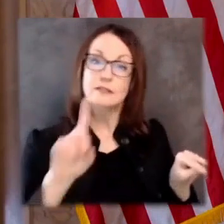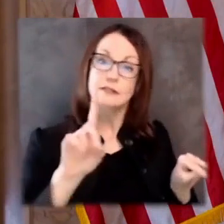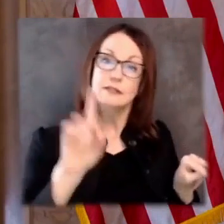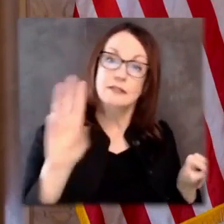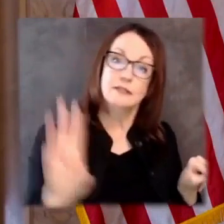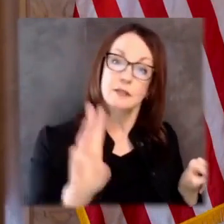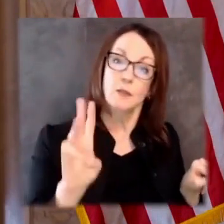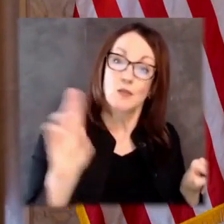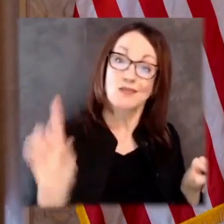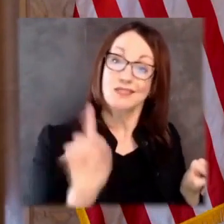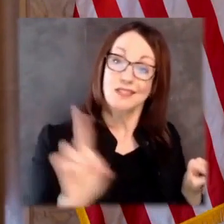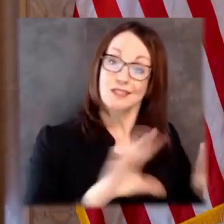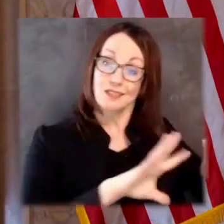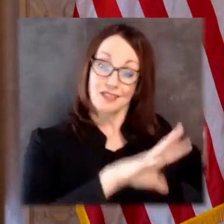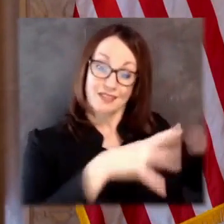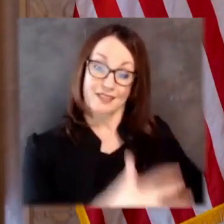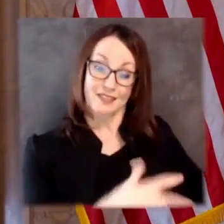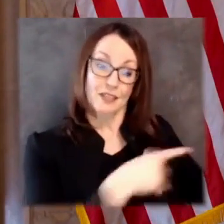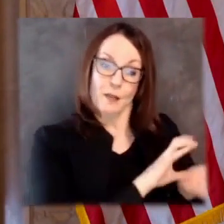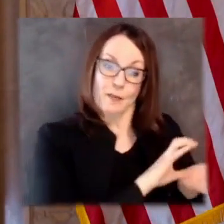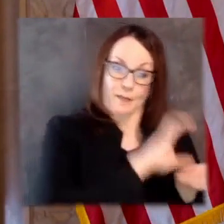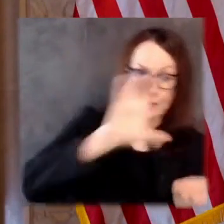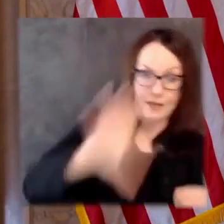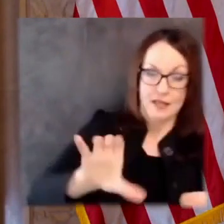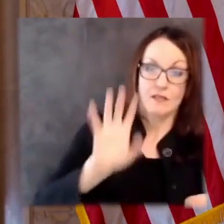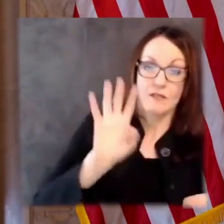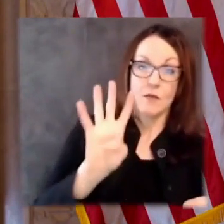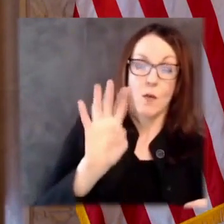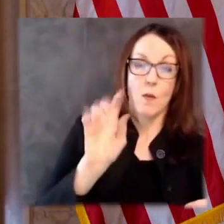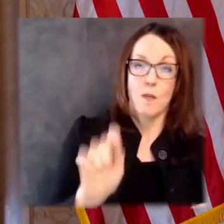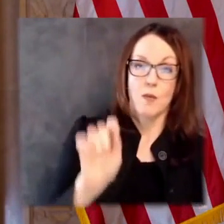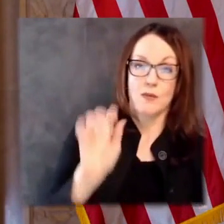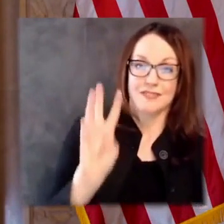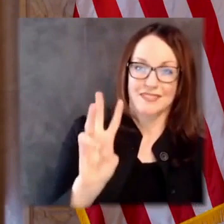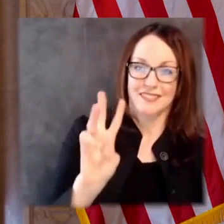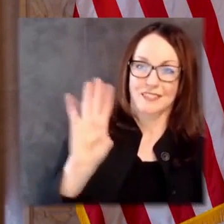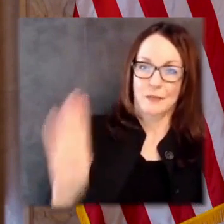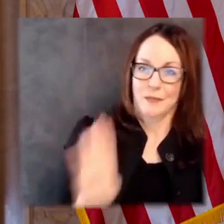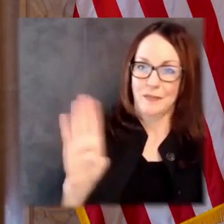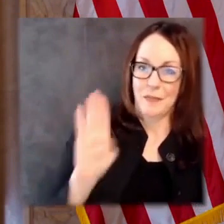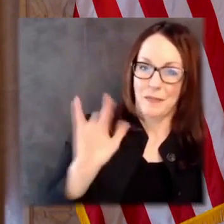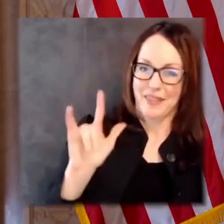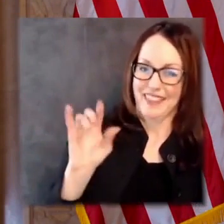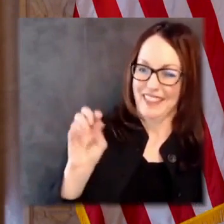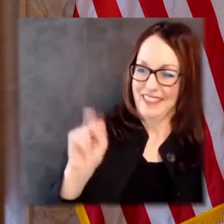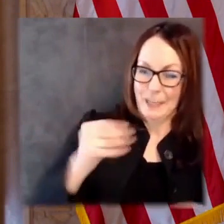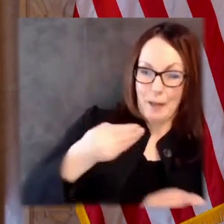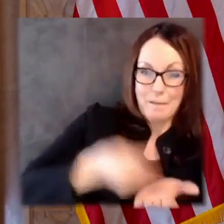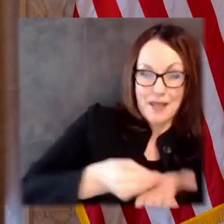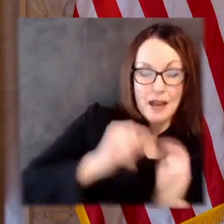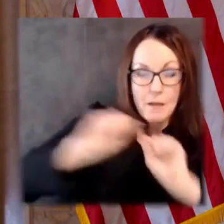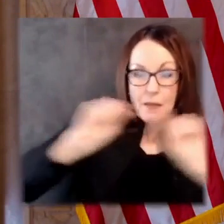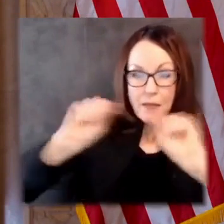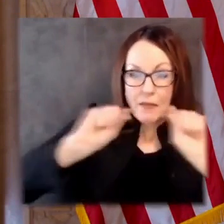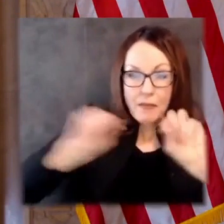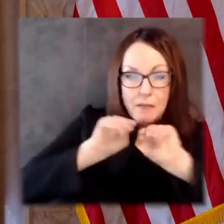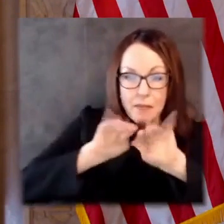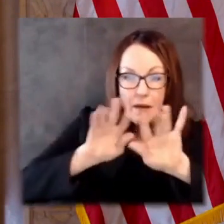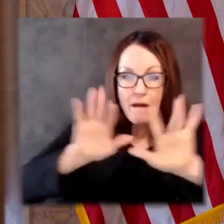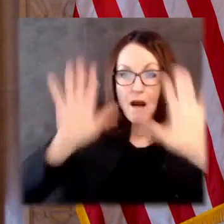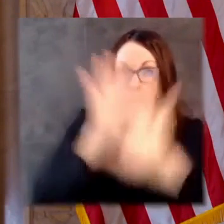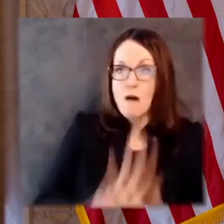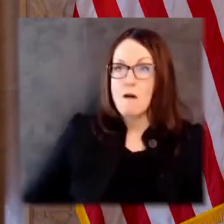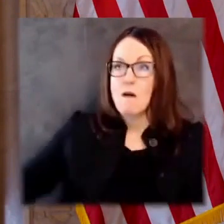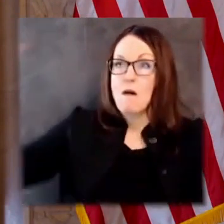during that time, the DWD paid nearly 600,000 claimants, more than $4.6 billion, in